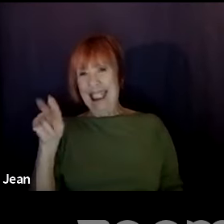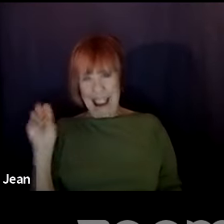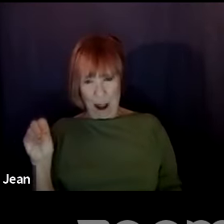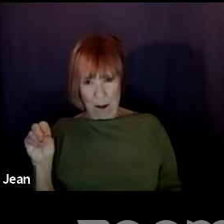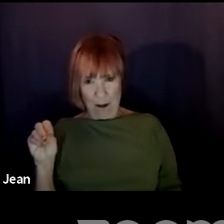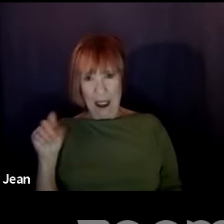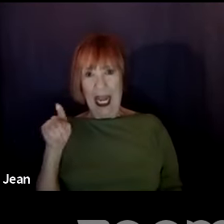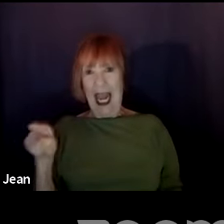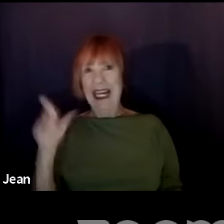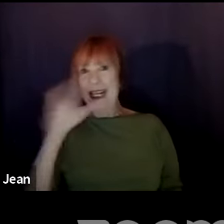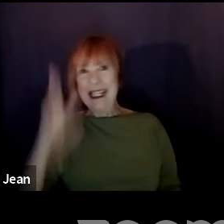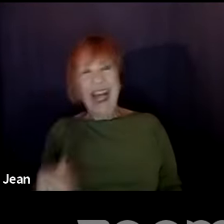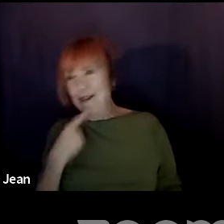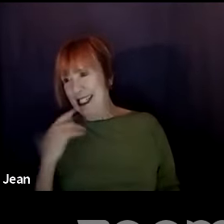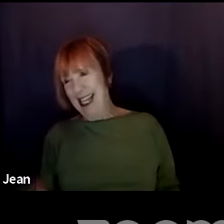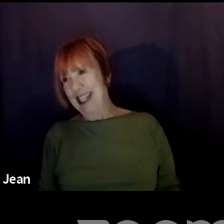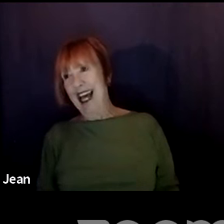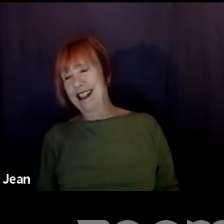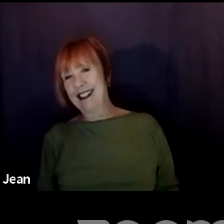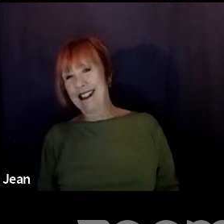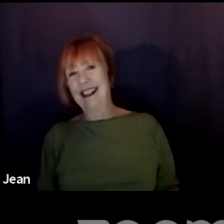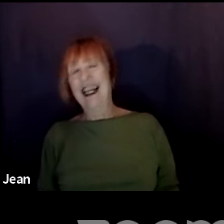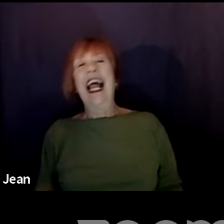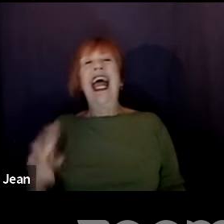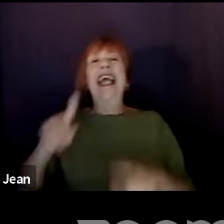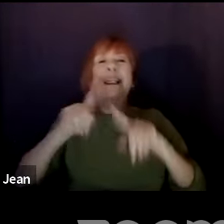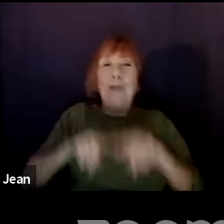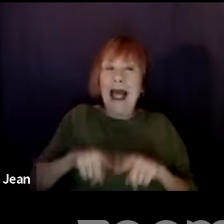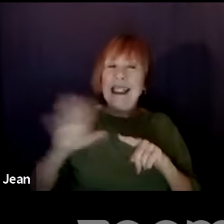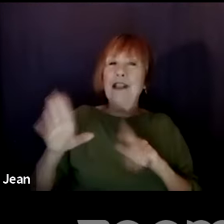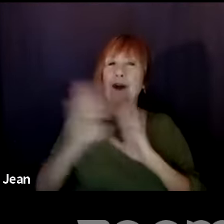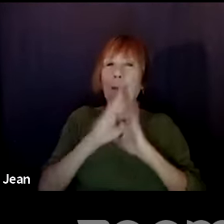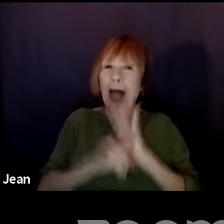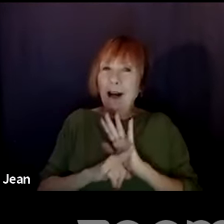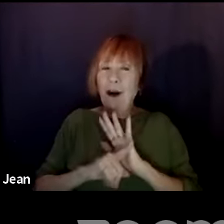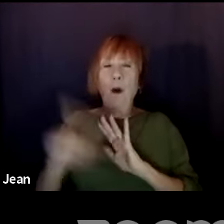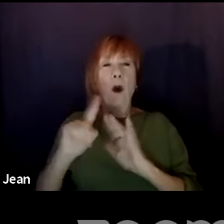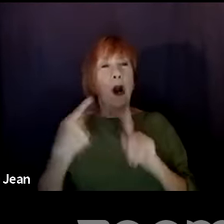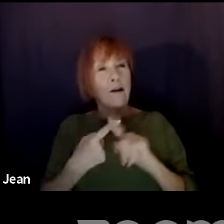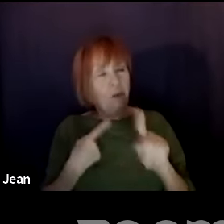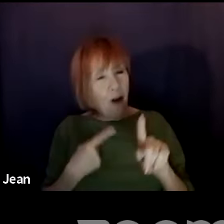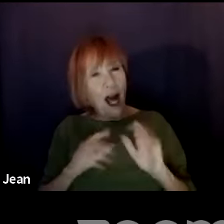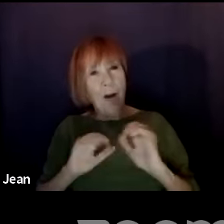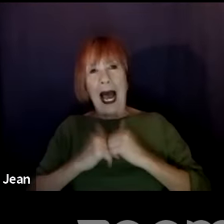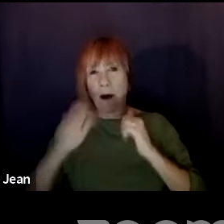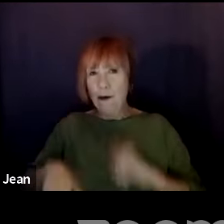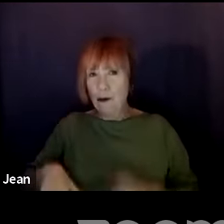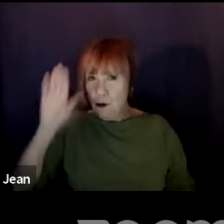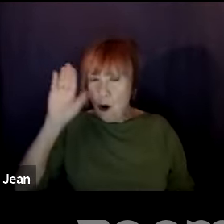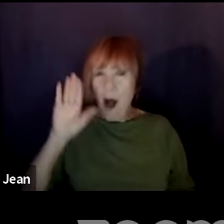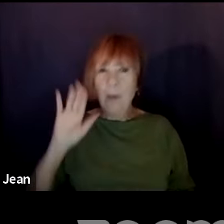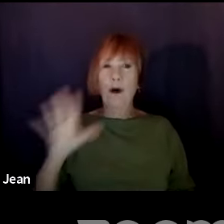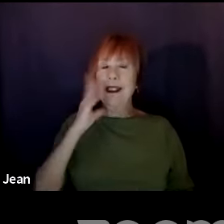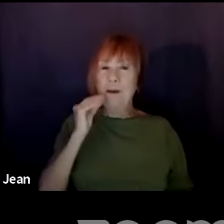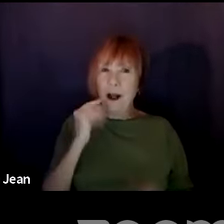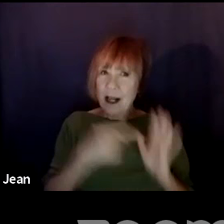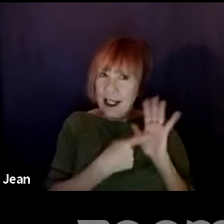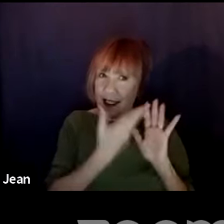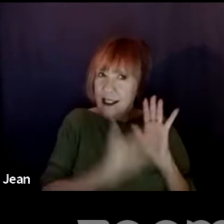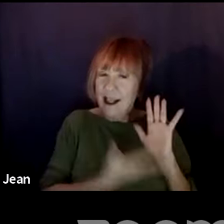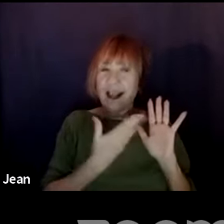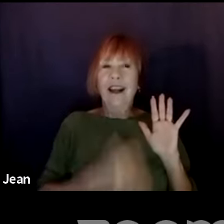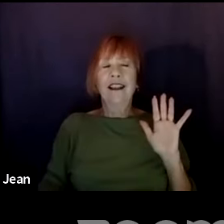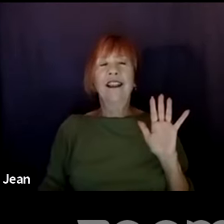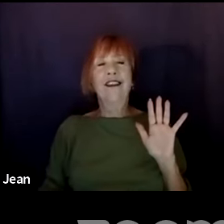he would never say that. Right. It just depends on how you, like you said, where are you from, how you were raised your experiences. And